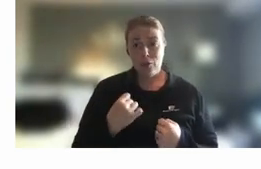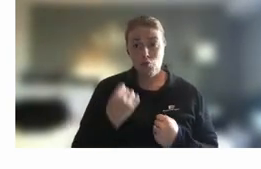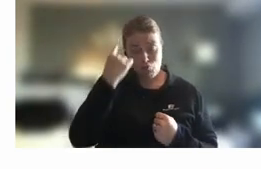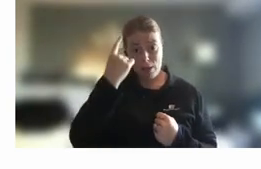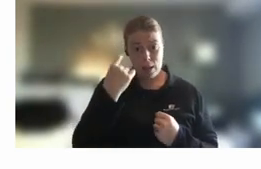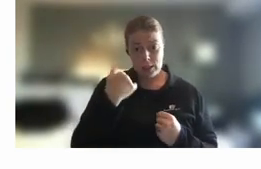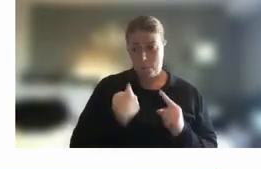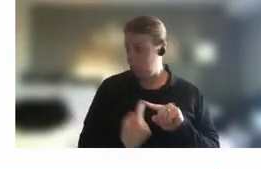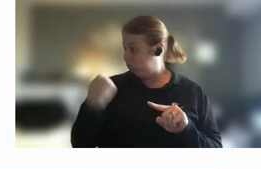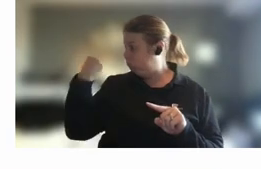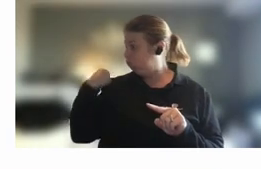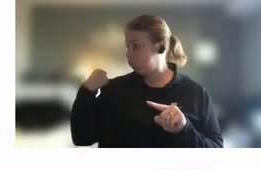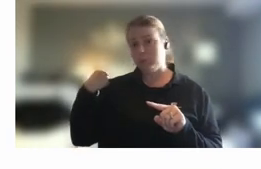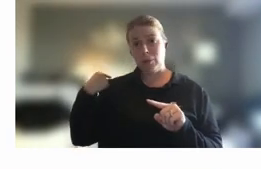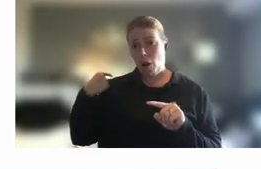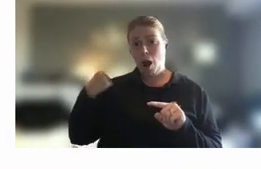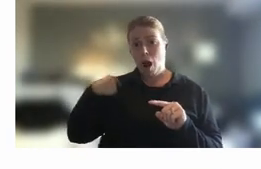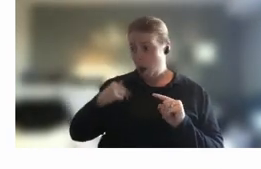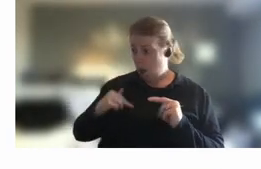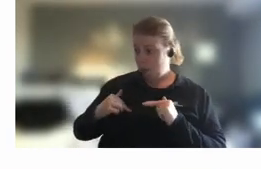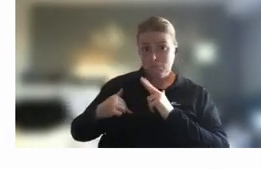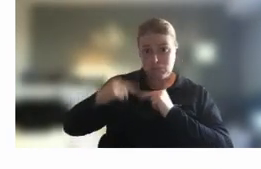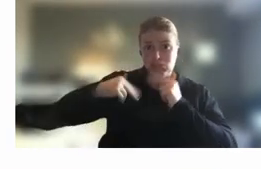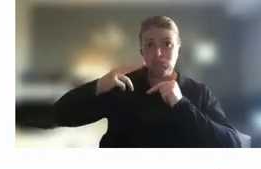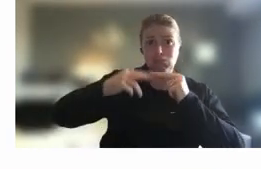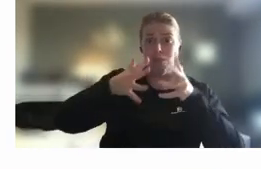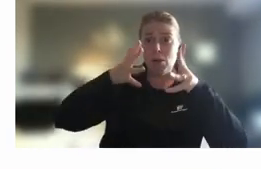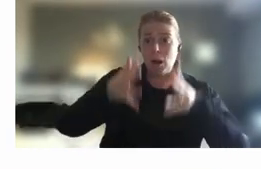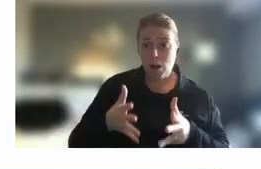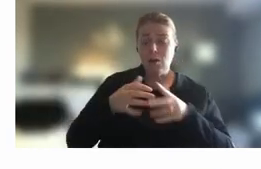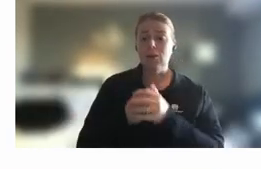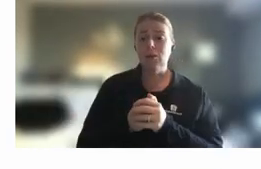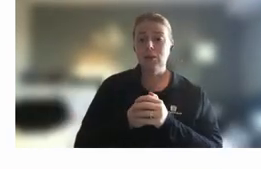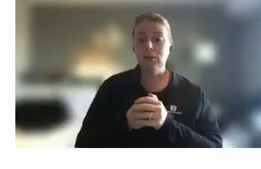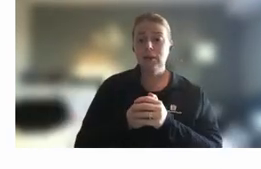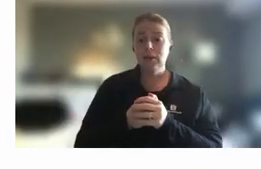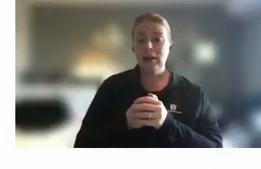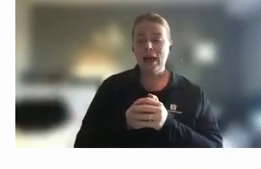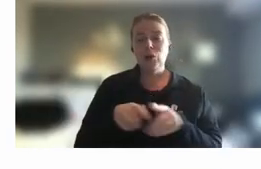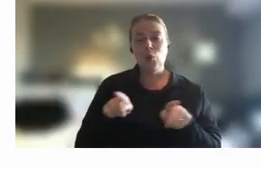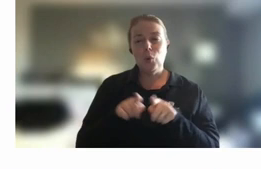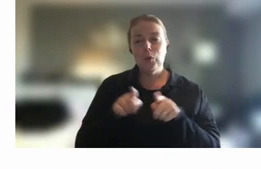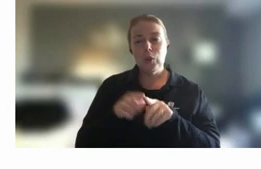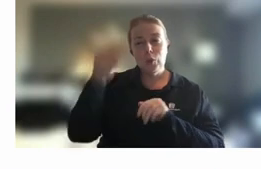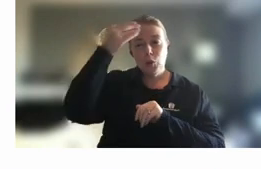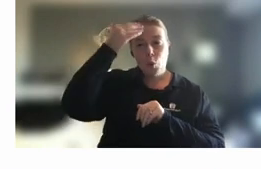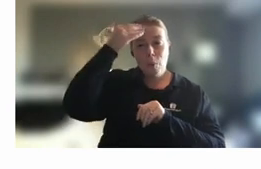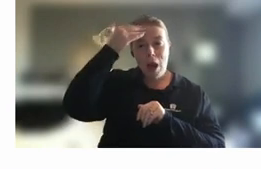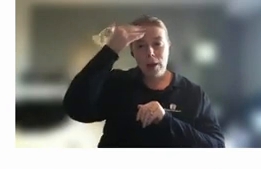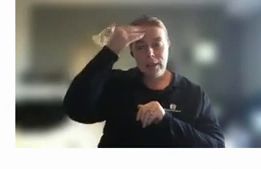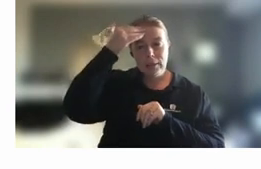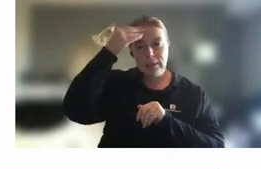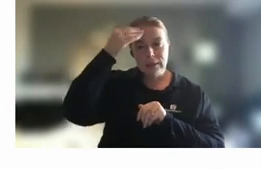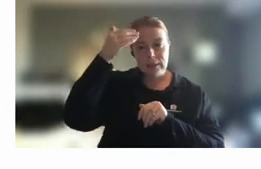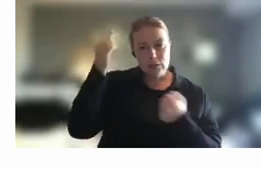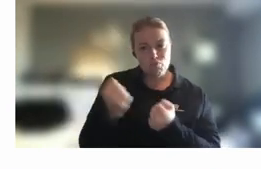can be a great confidence booster as well and sometimes that's a big part of it it's about that enhancing your mindset um and so I just want to call